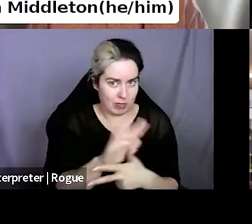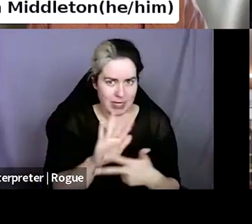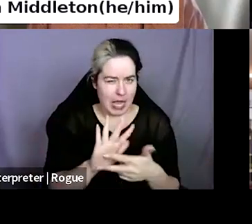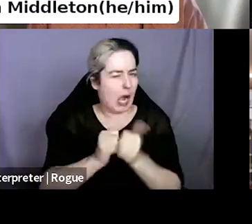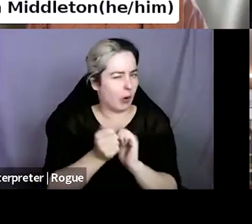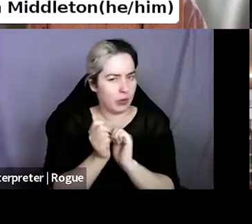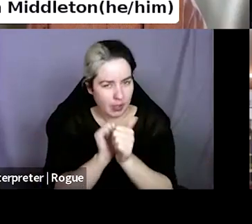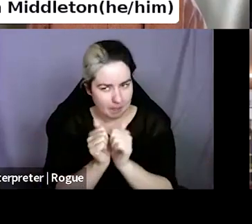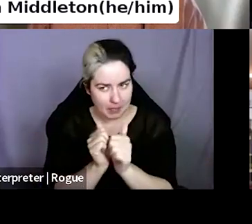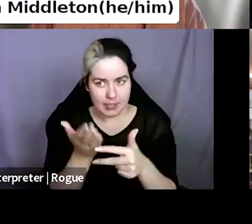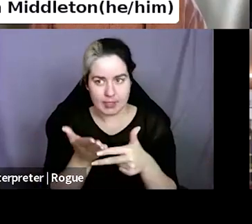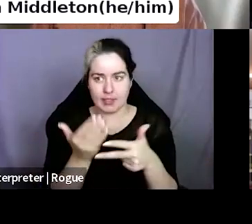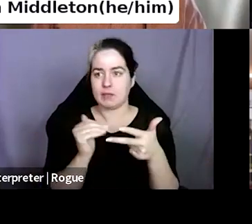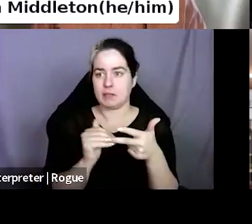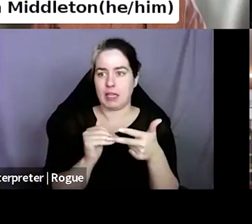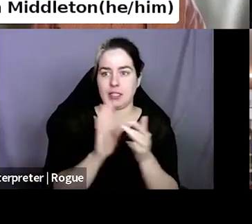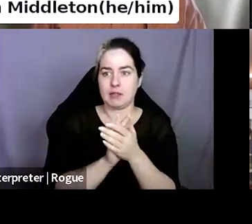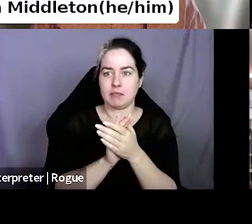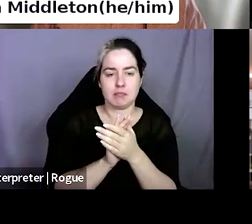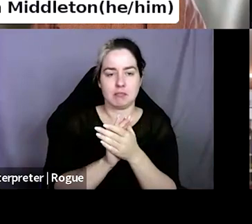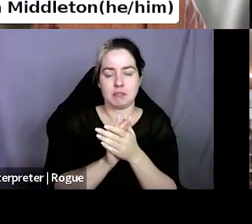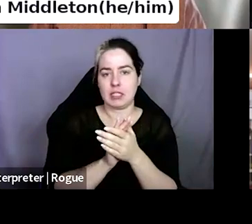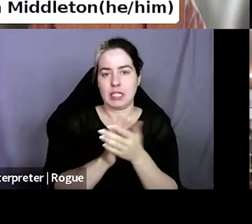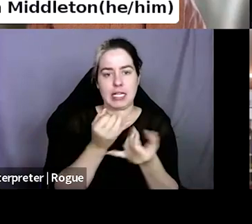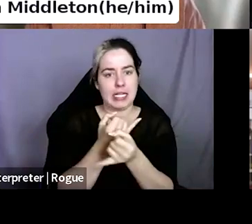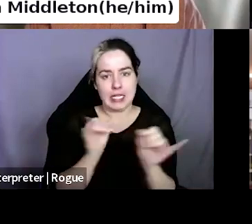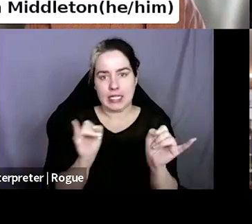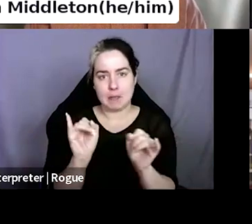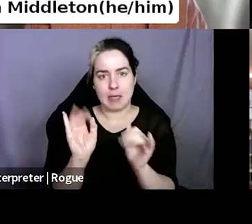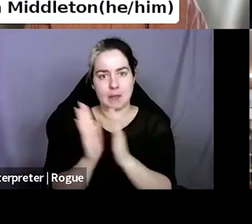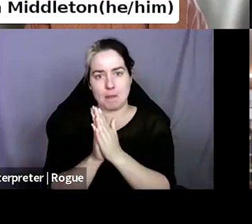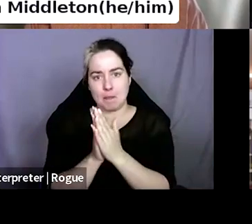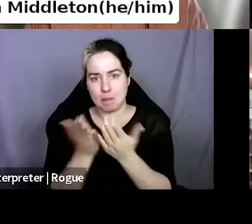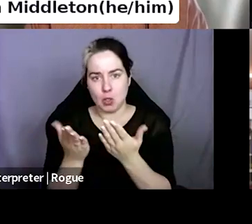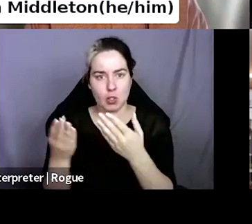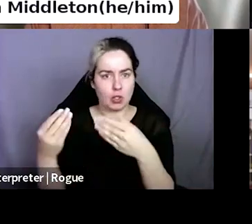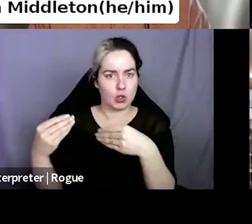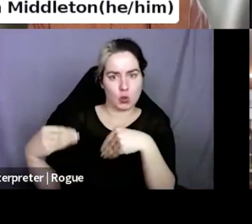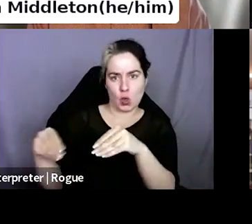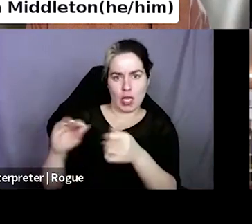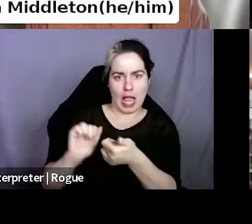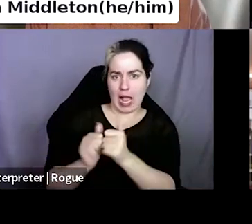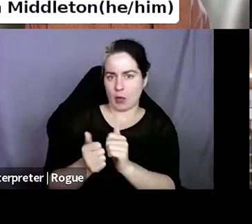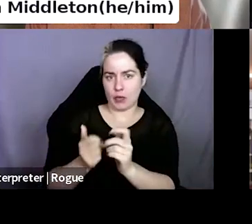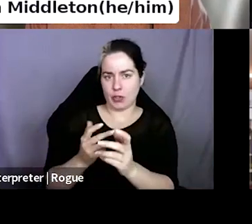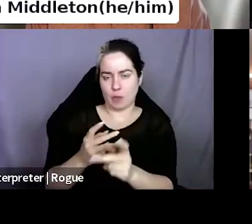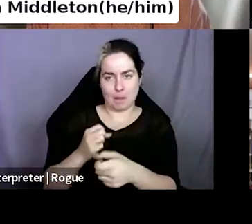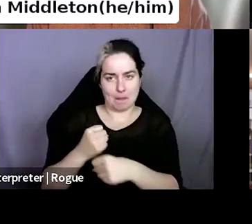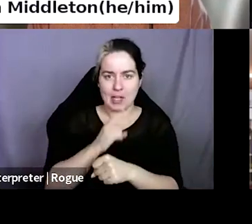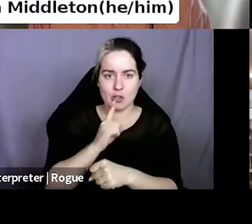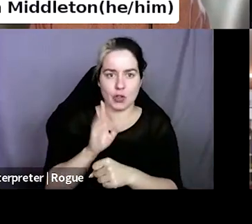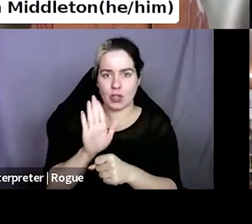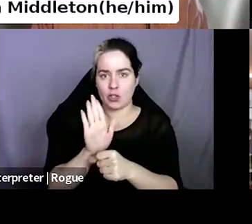bookstores to level the playing field in competition? Nina has her hand up right away.